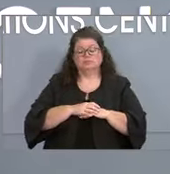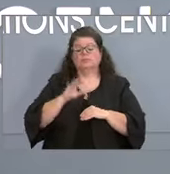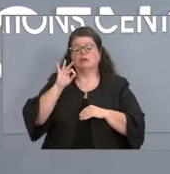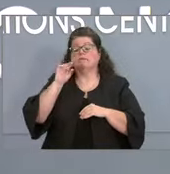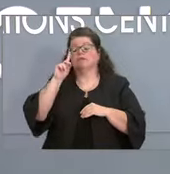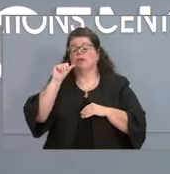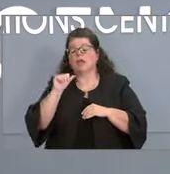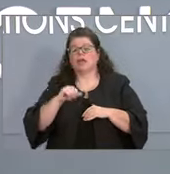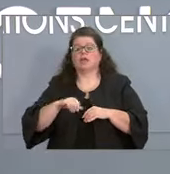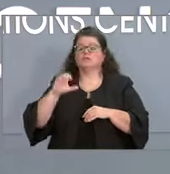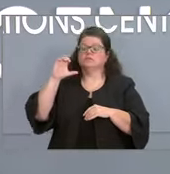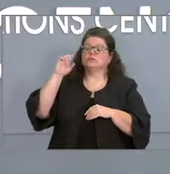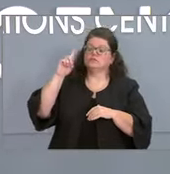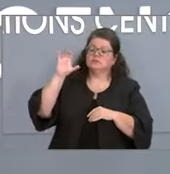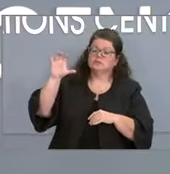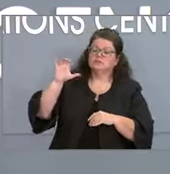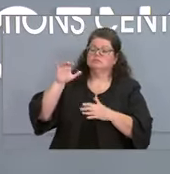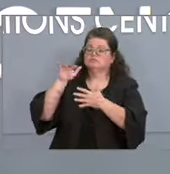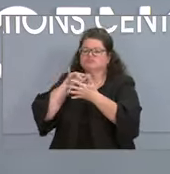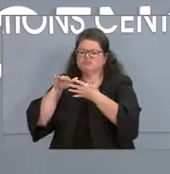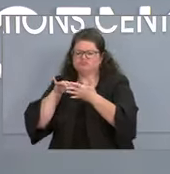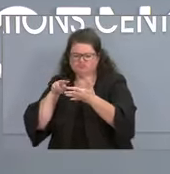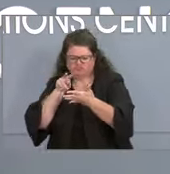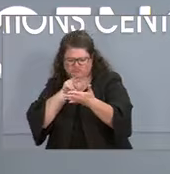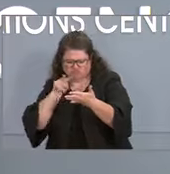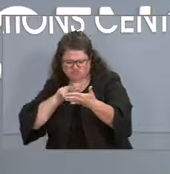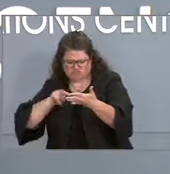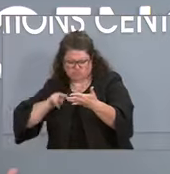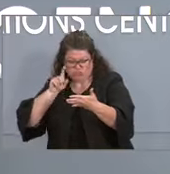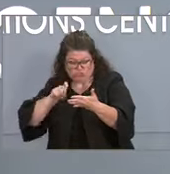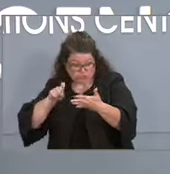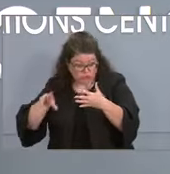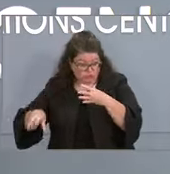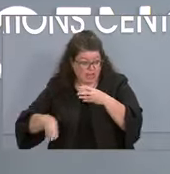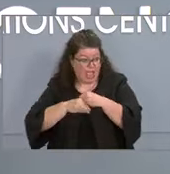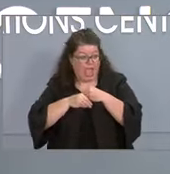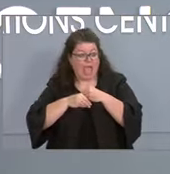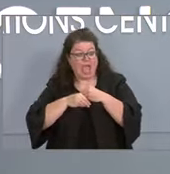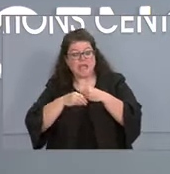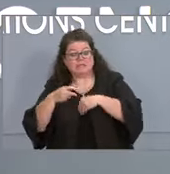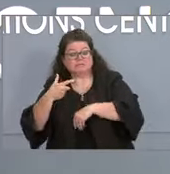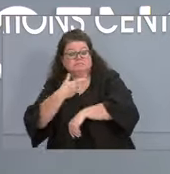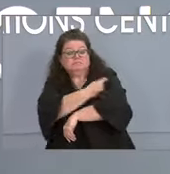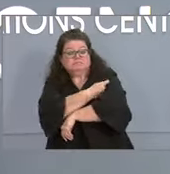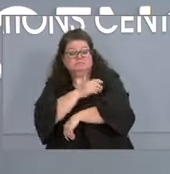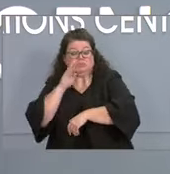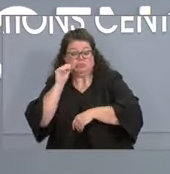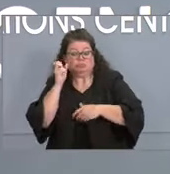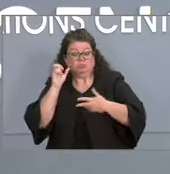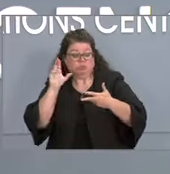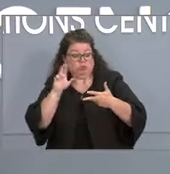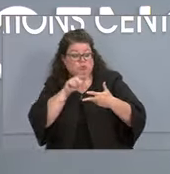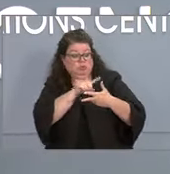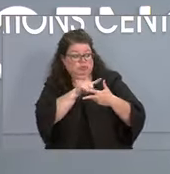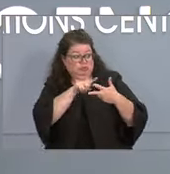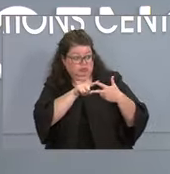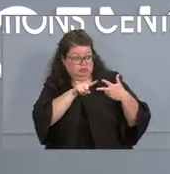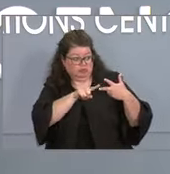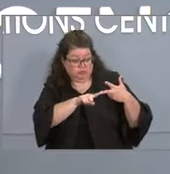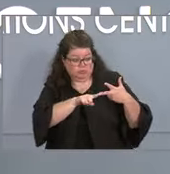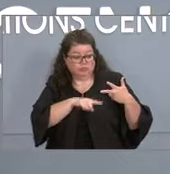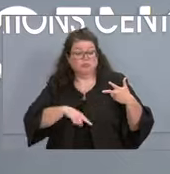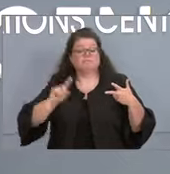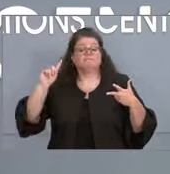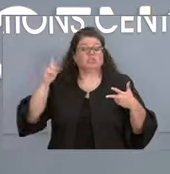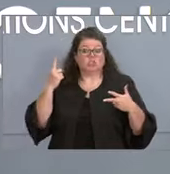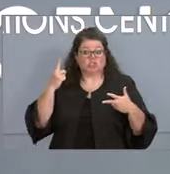CDC are looking at whether or not to offer a booster, meaning to extend the benefits of vaccine, they're looking to first and